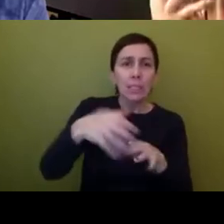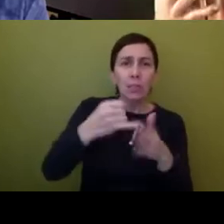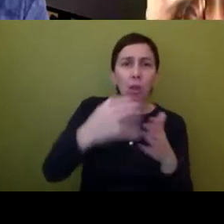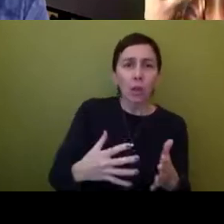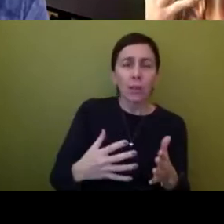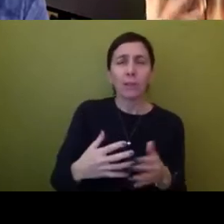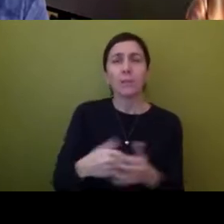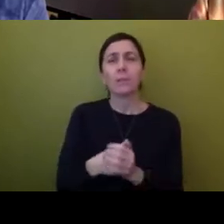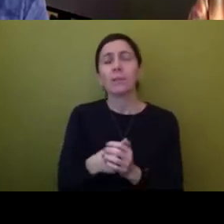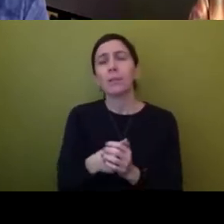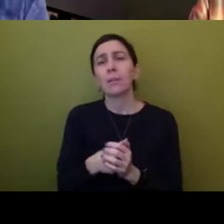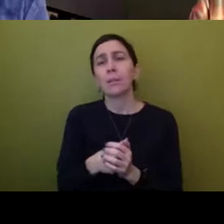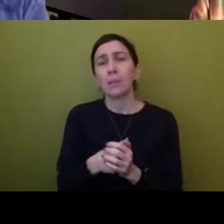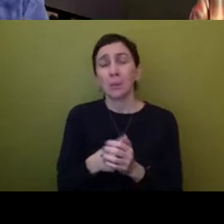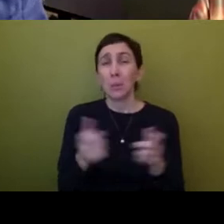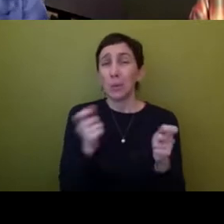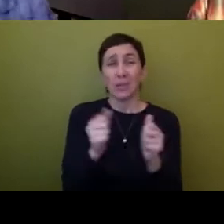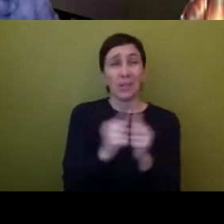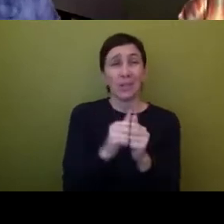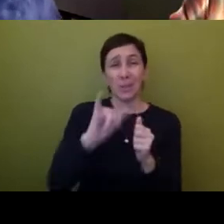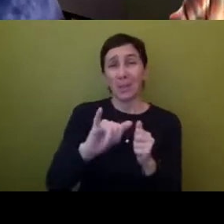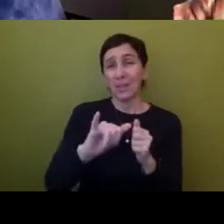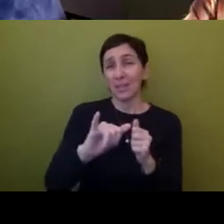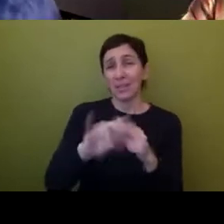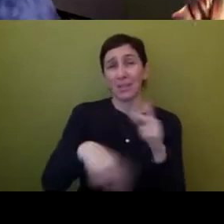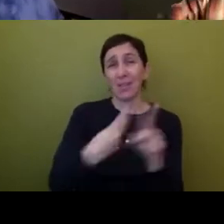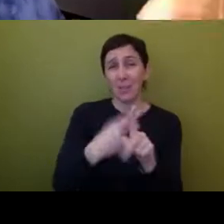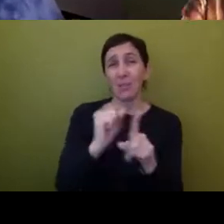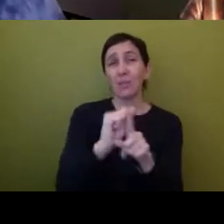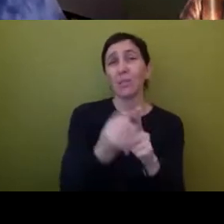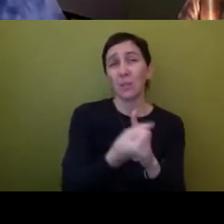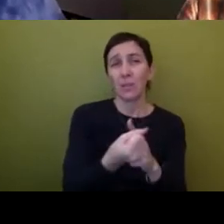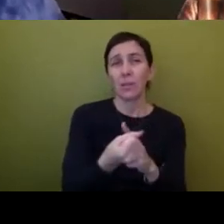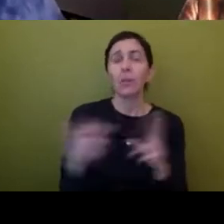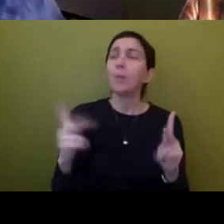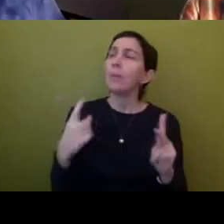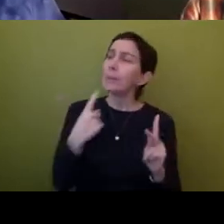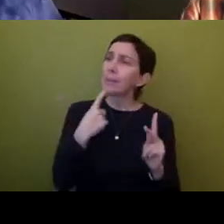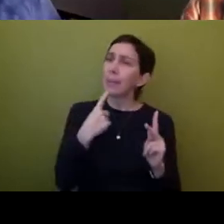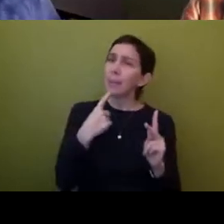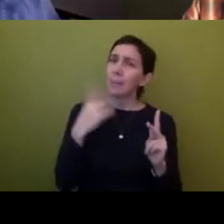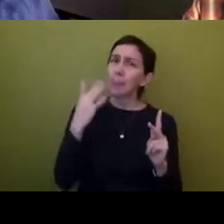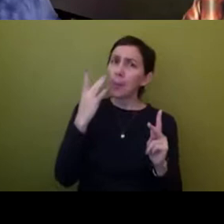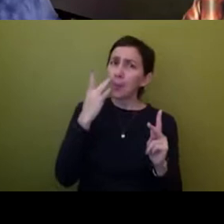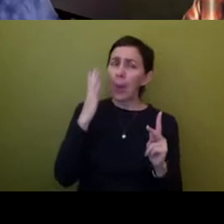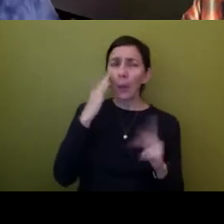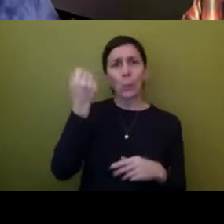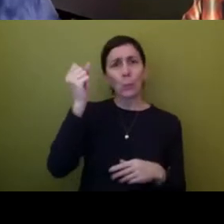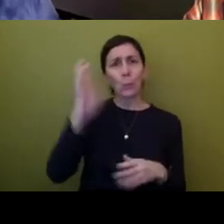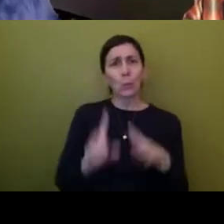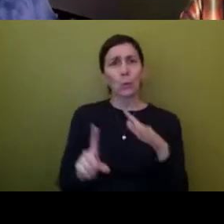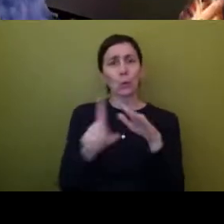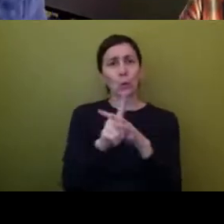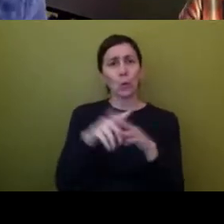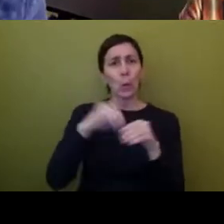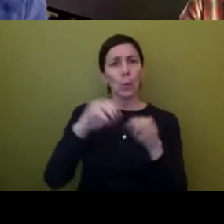are, are, are dealing with this particular kind of situation. So people are like, oh, why would these folks show up in the gallery, uh, around this